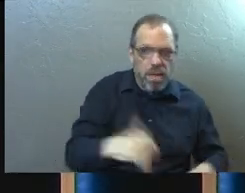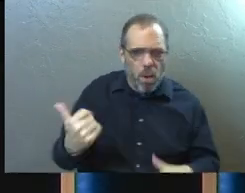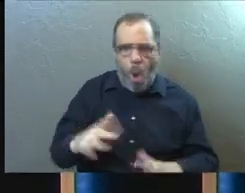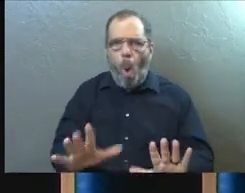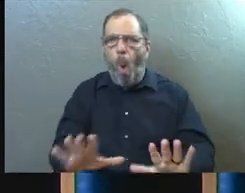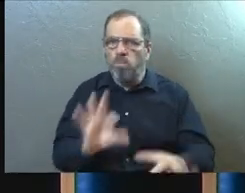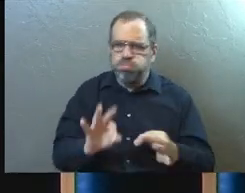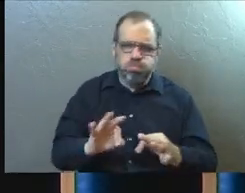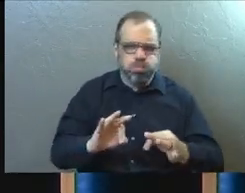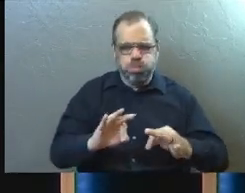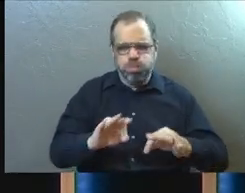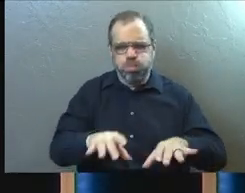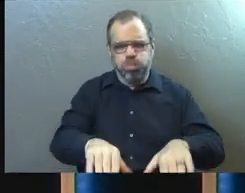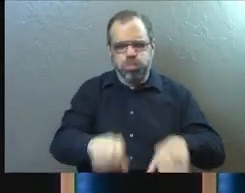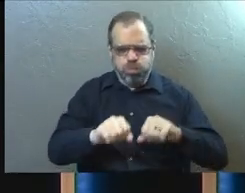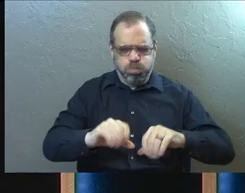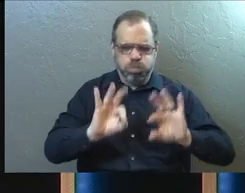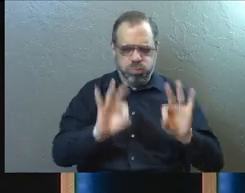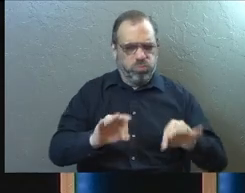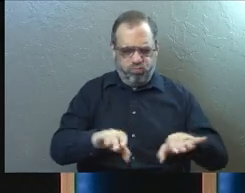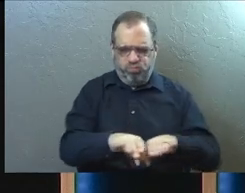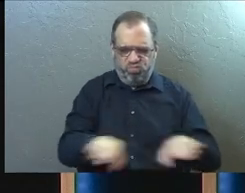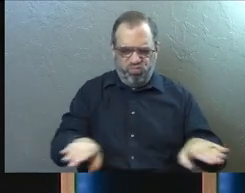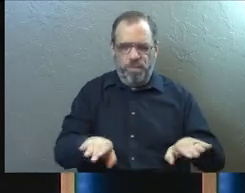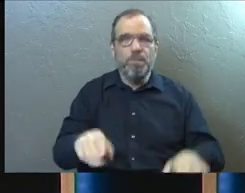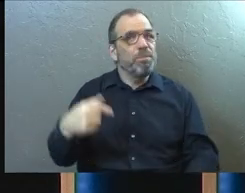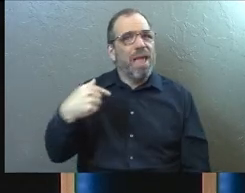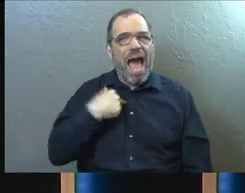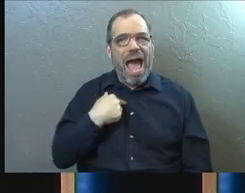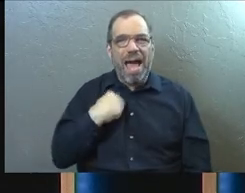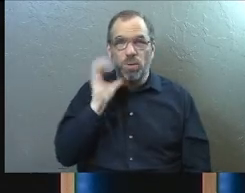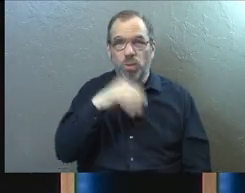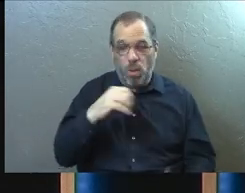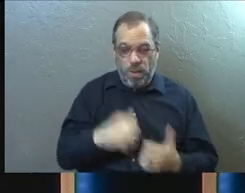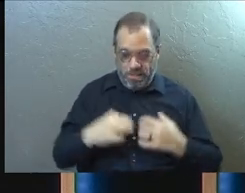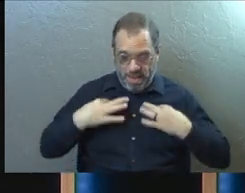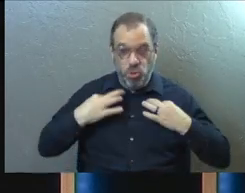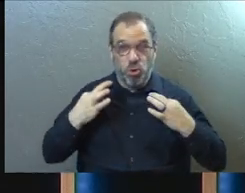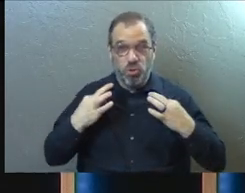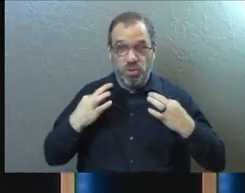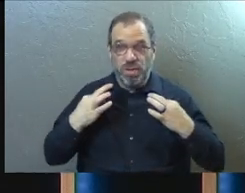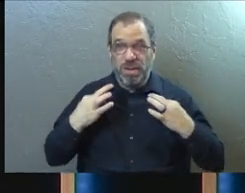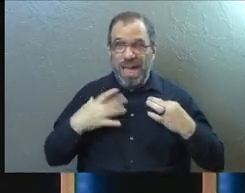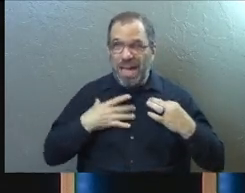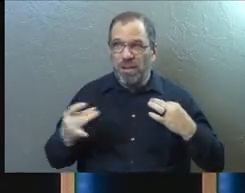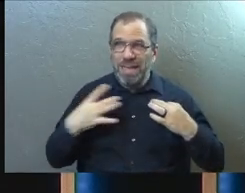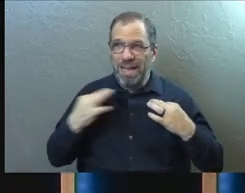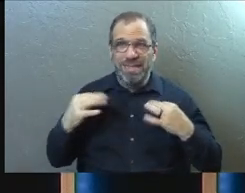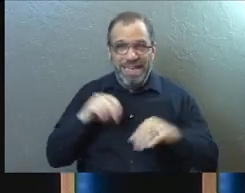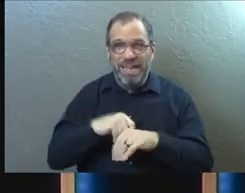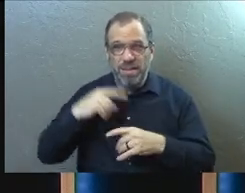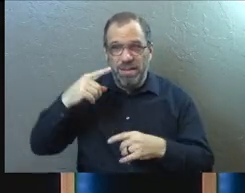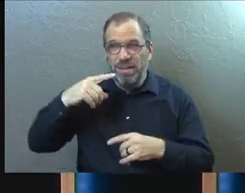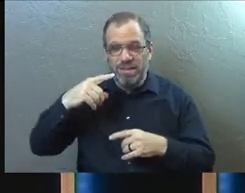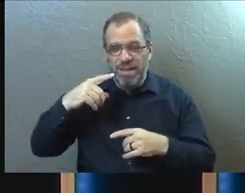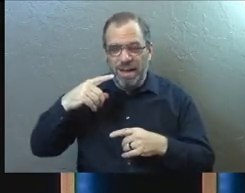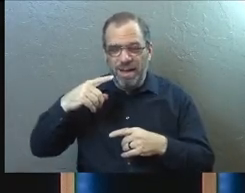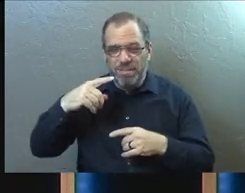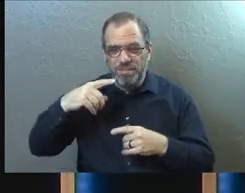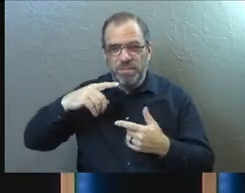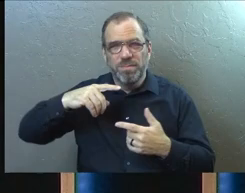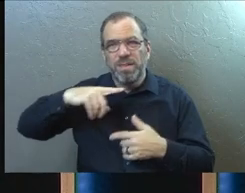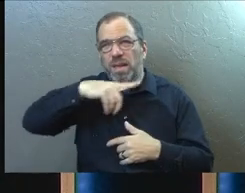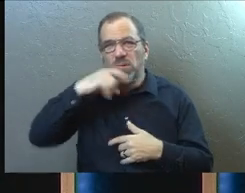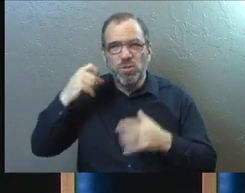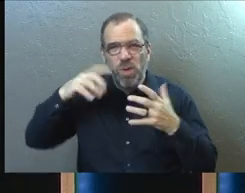just love each other and help each other and work together. And like, I have this weird thing with my shirts. Like, I don't like my shirts to go in the dryer. like to hang them up.